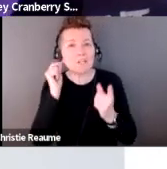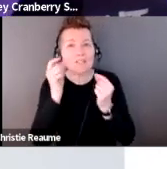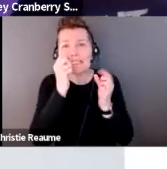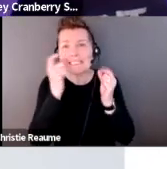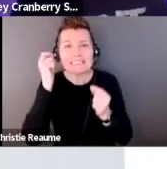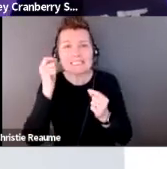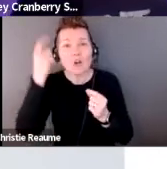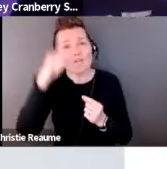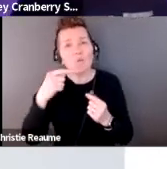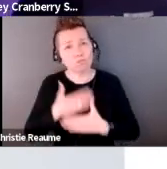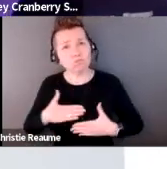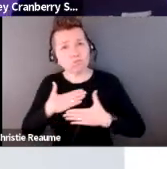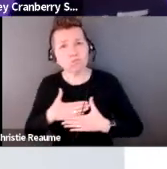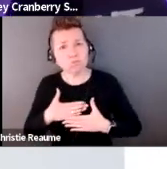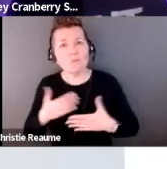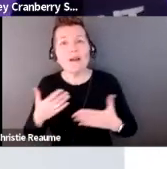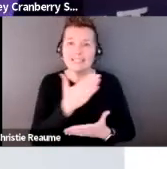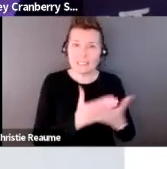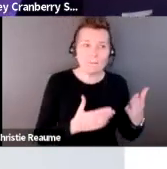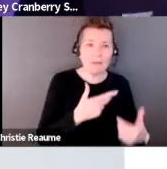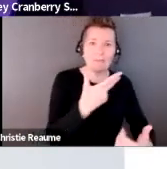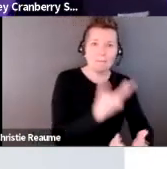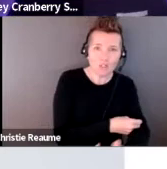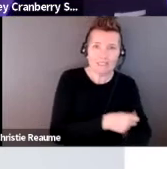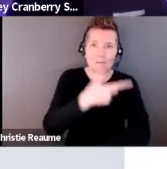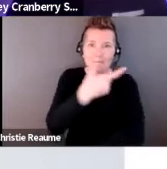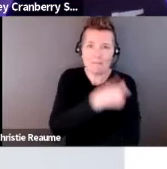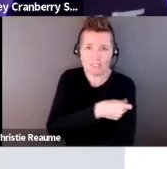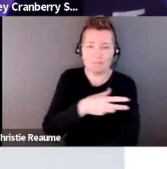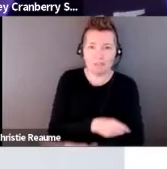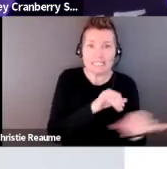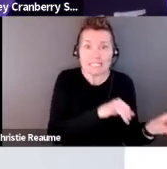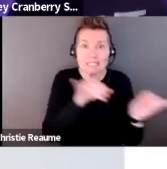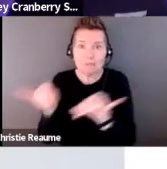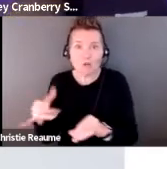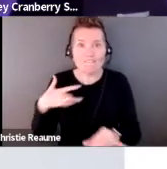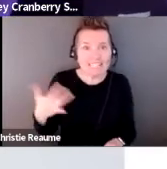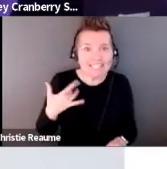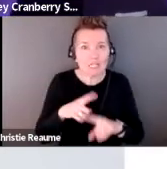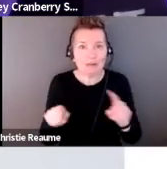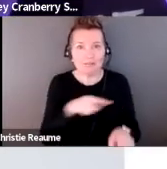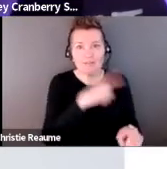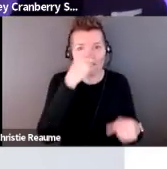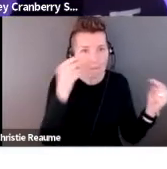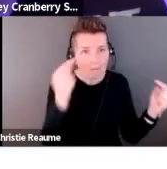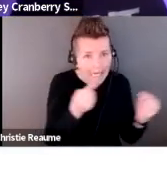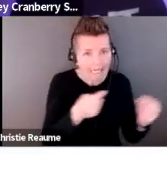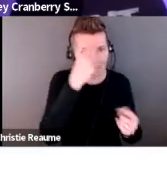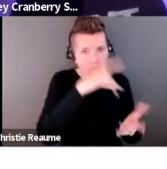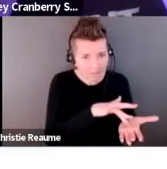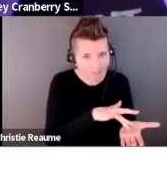medically and pain mixed with pleasure and all of that. Okay, we can go to the next slide.